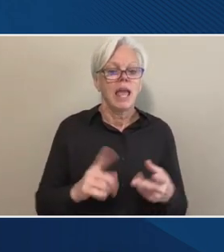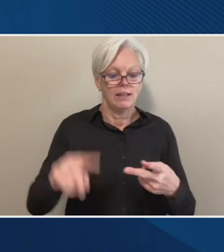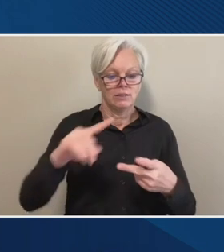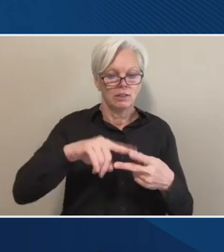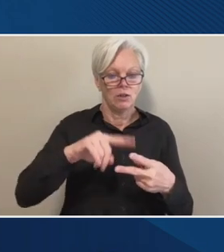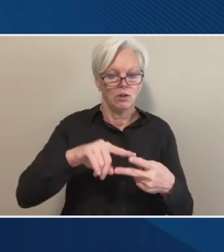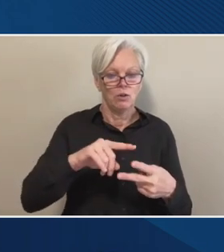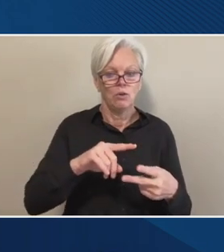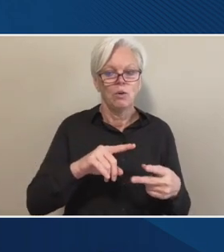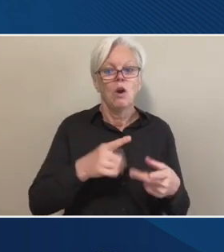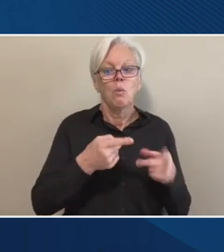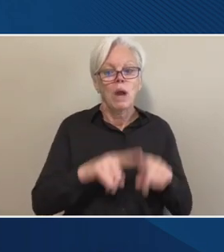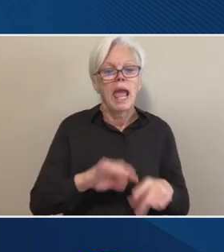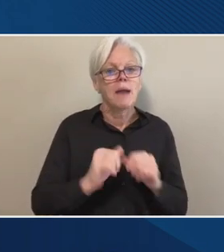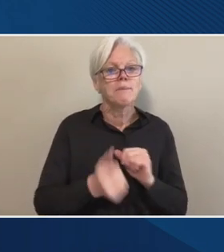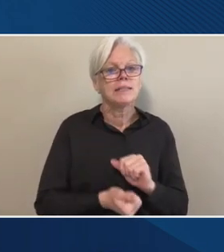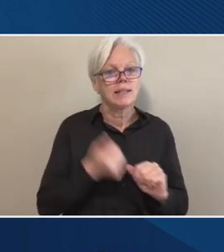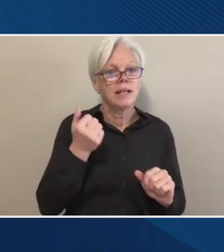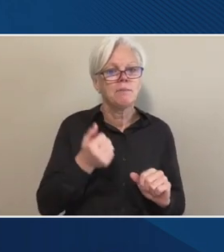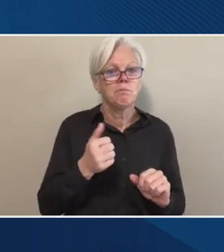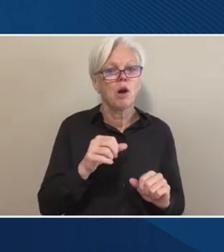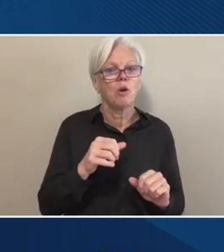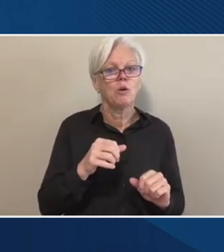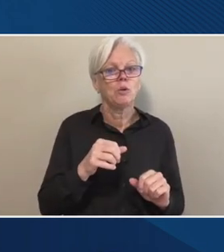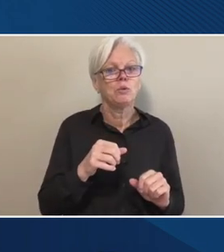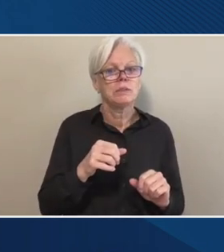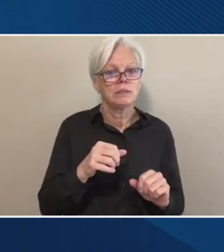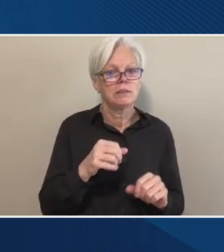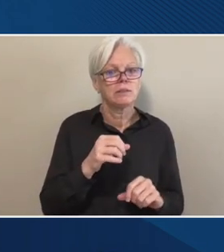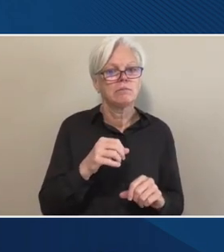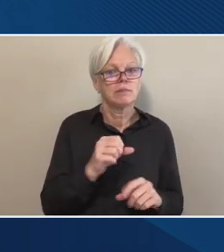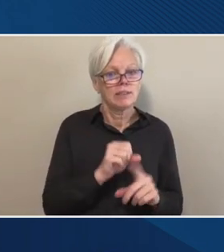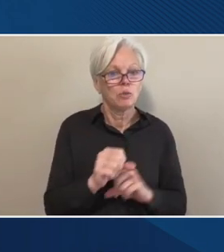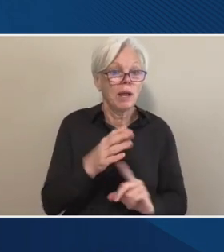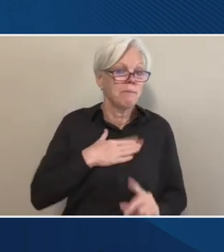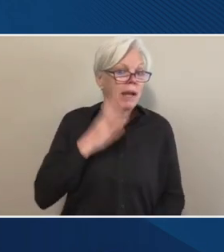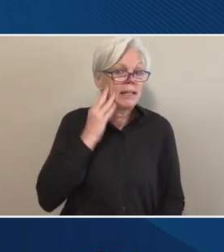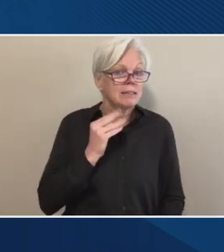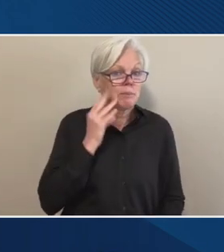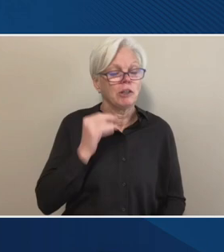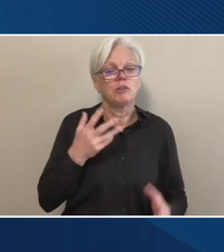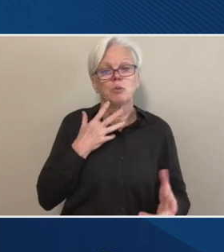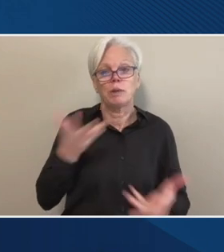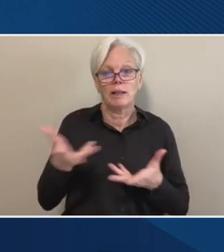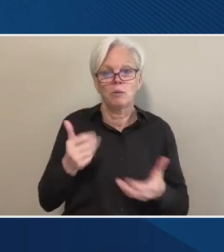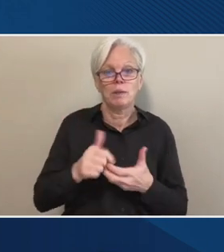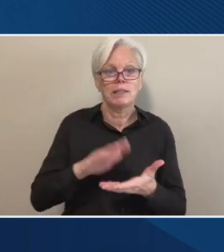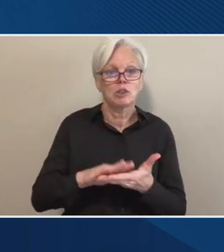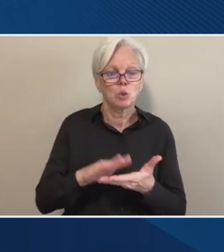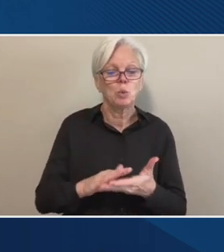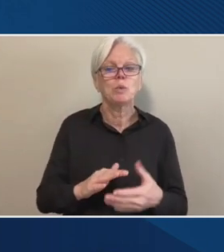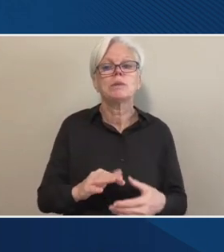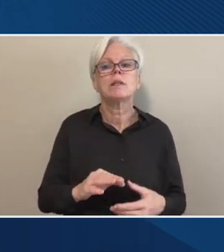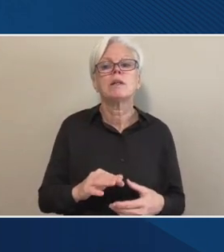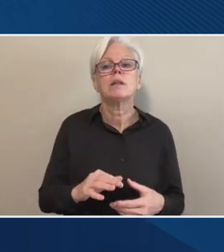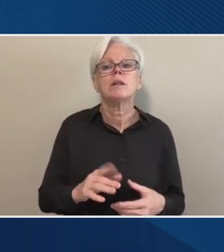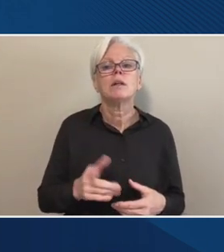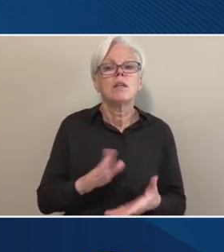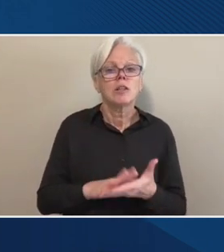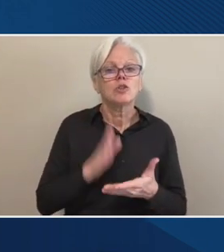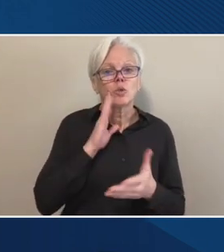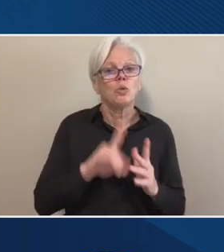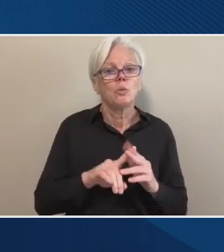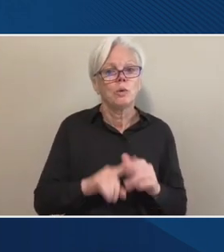what, what happens in most cases, at least, um, in my experience when, when speaking with schools is that, um, the school will begin,